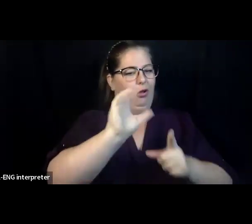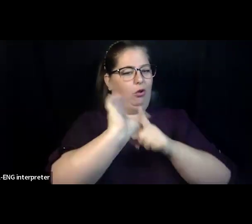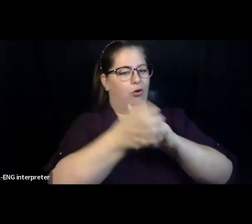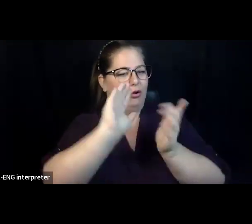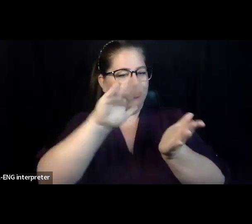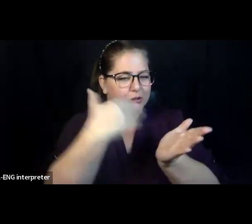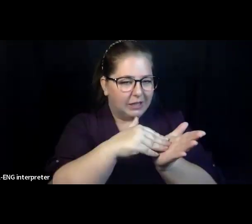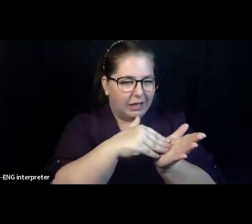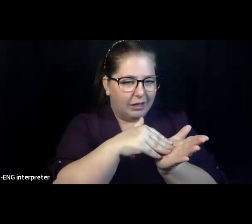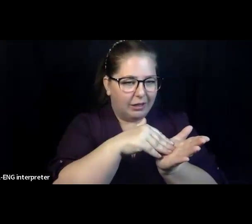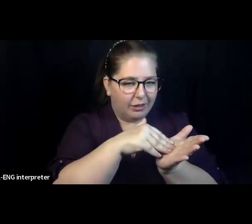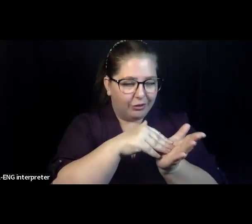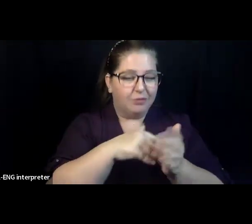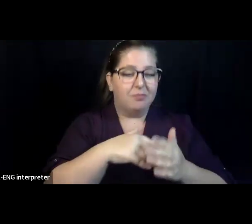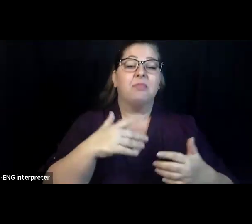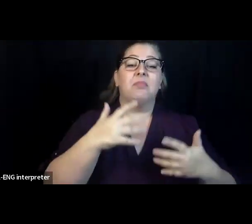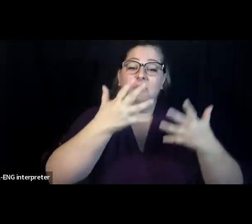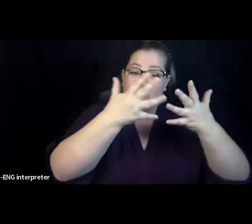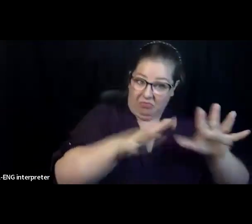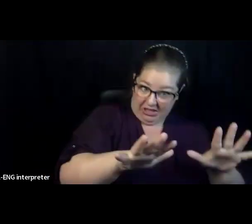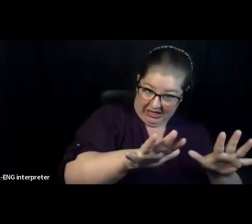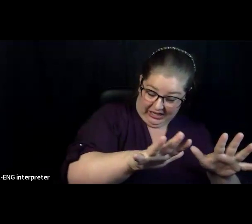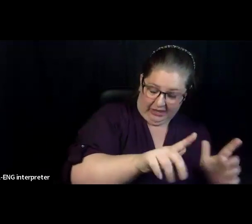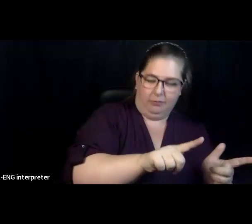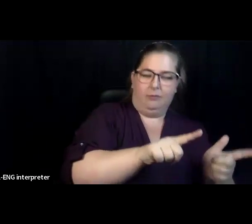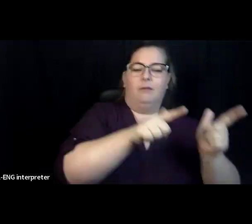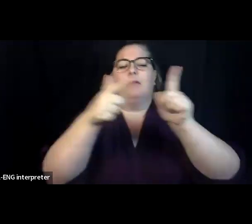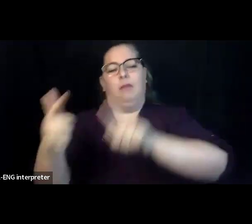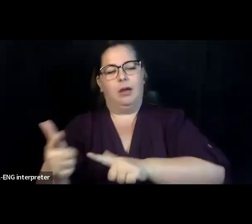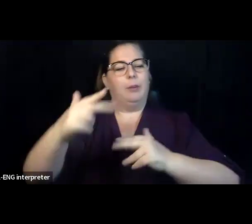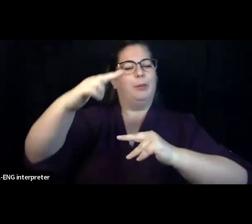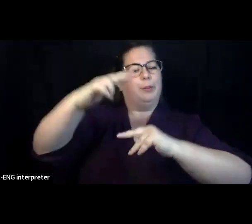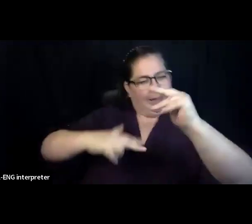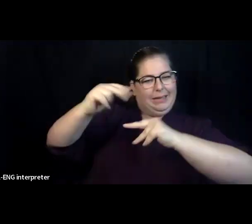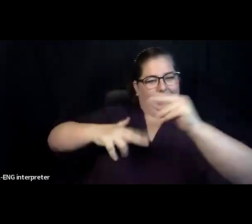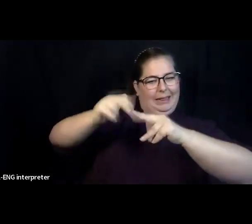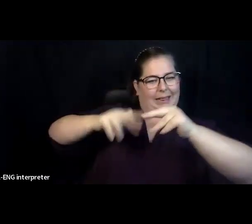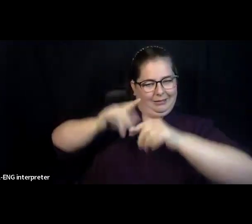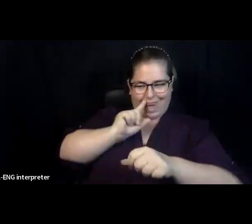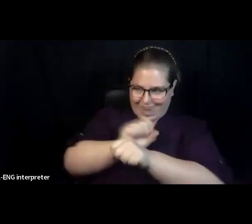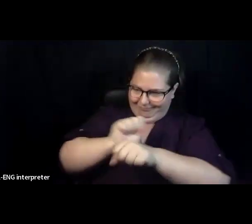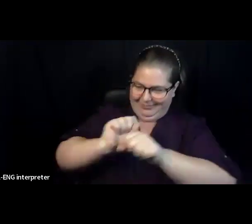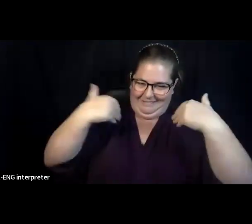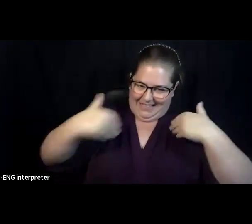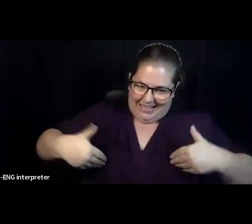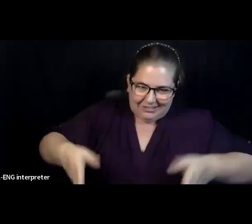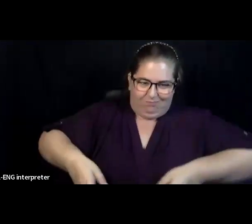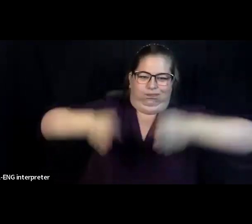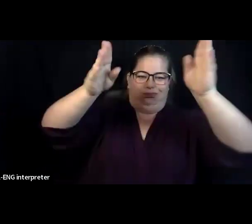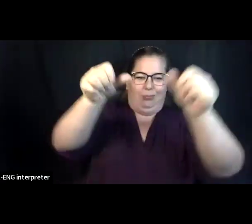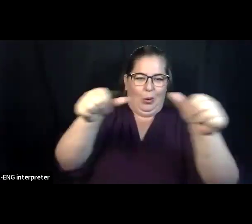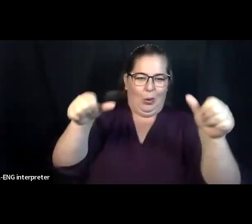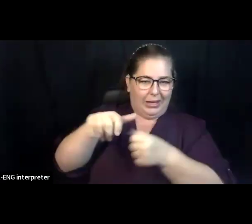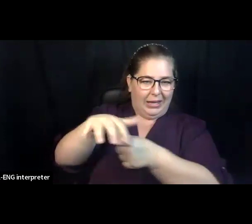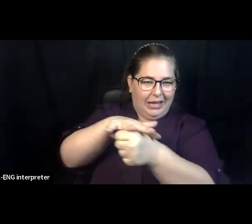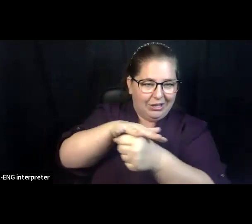mortar opens, we will continue hybrid. We're really grateful and excited for the opportunity to start with virtual programming. Too often virtual